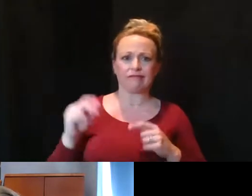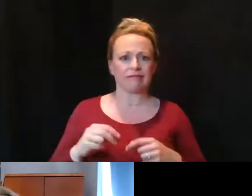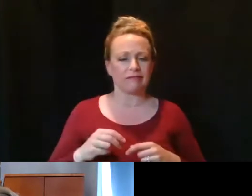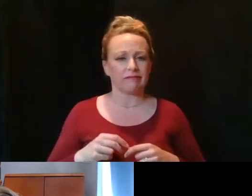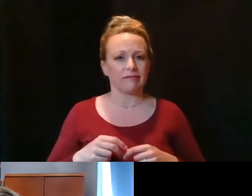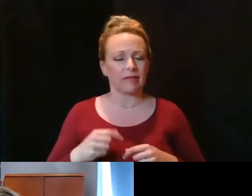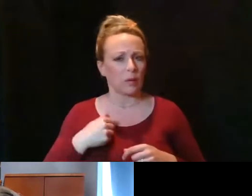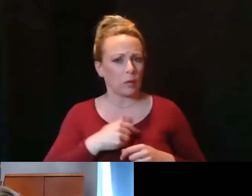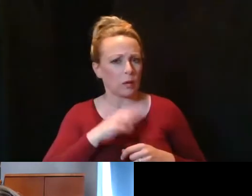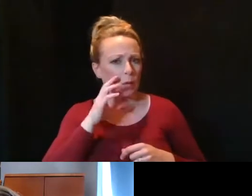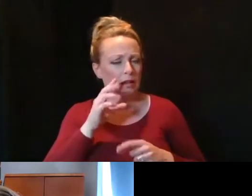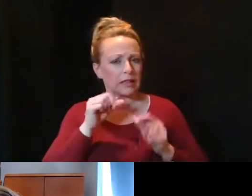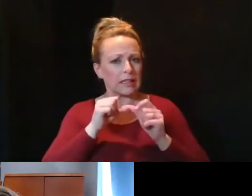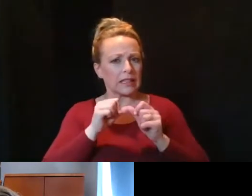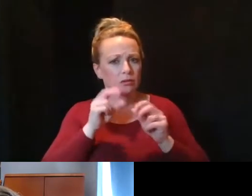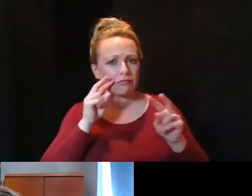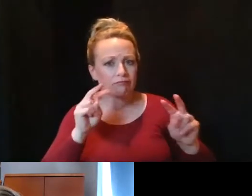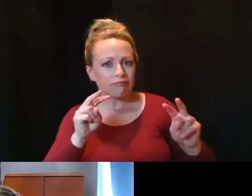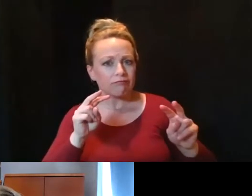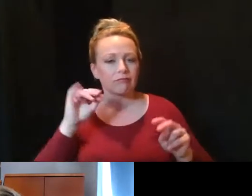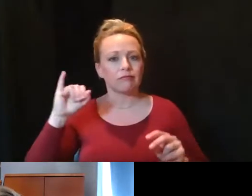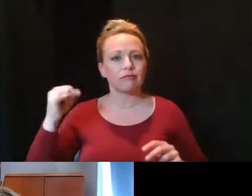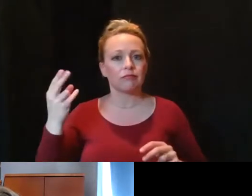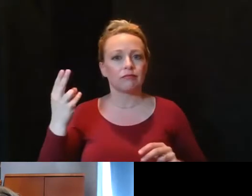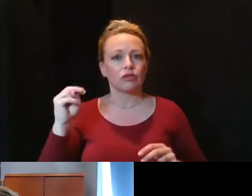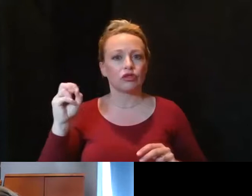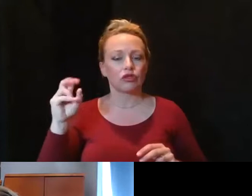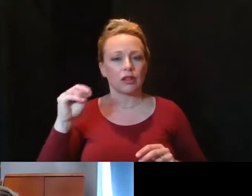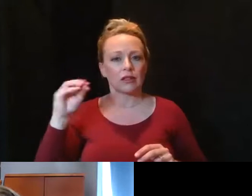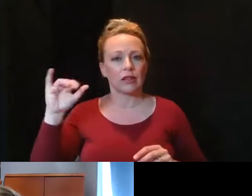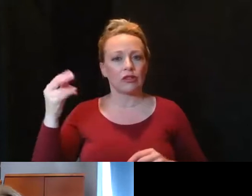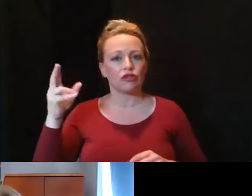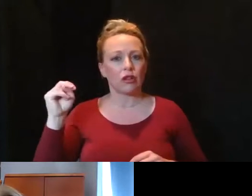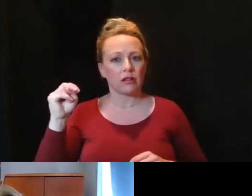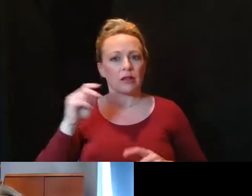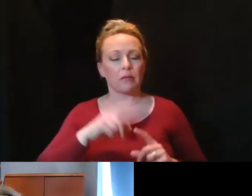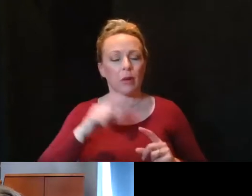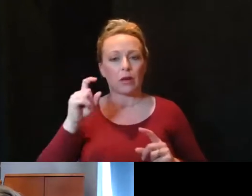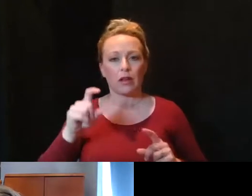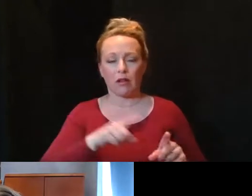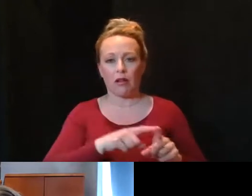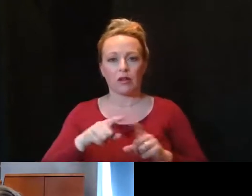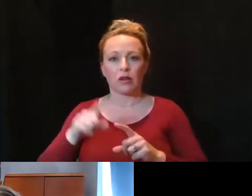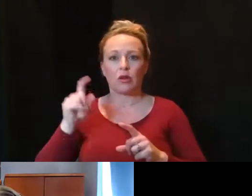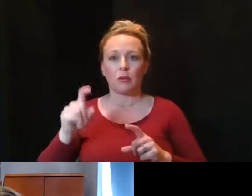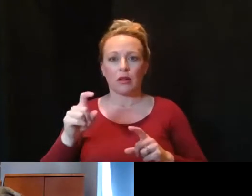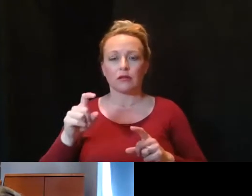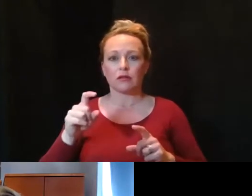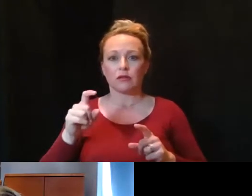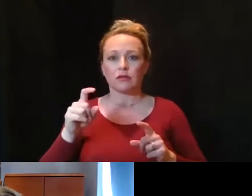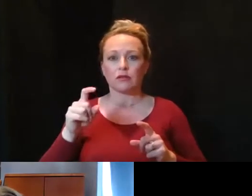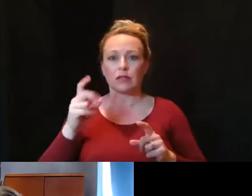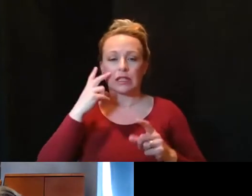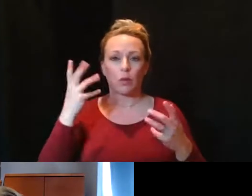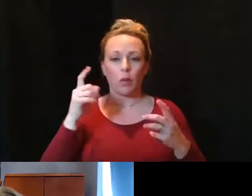the next steps for the Johnson & Johnson vaccine, we must keep our other eye on what we can control in this pandemic and that is